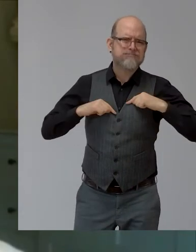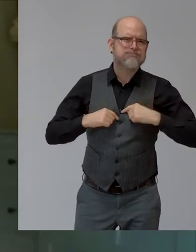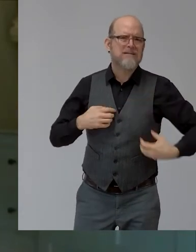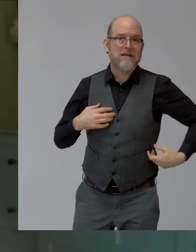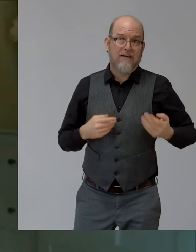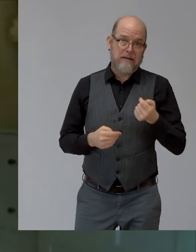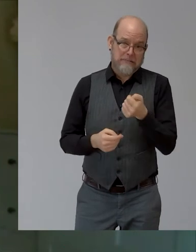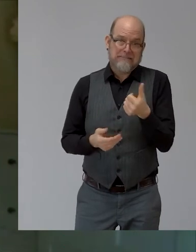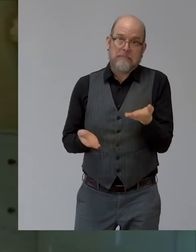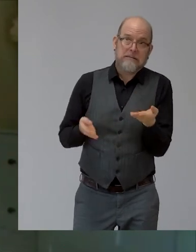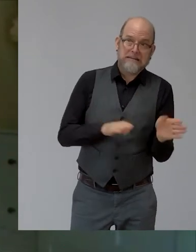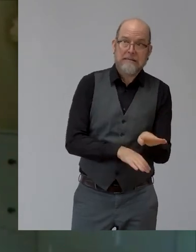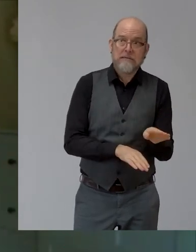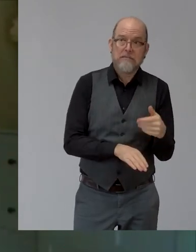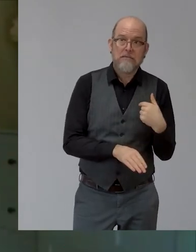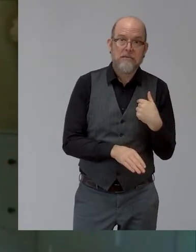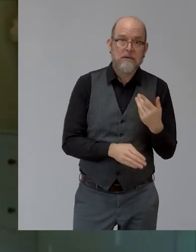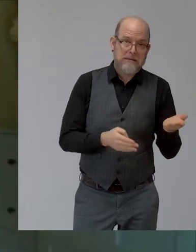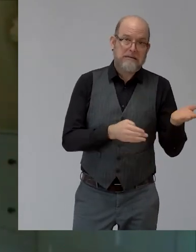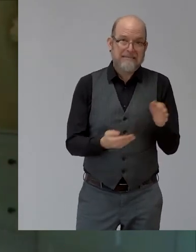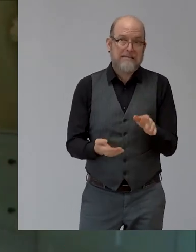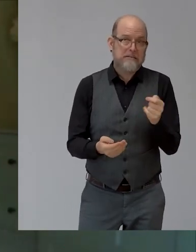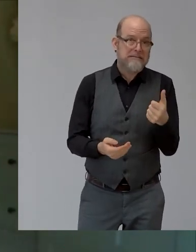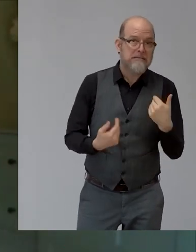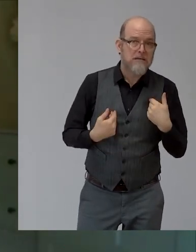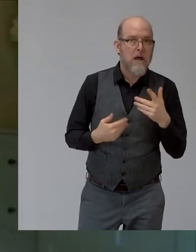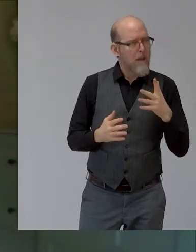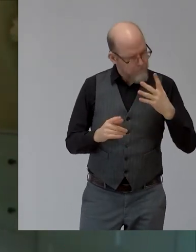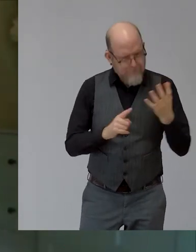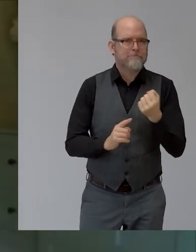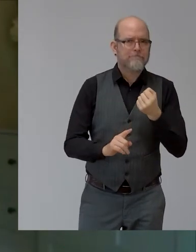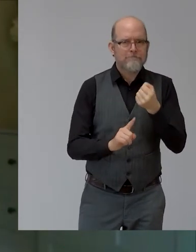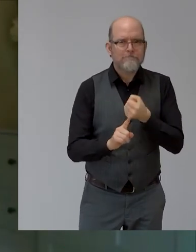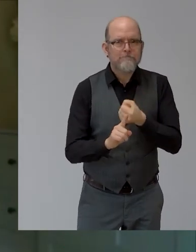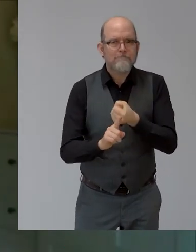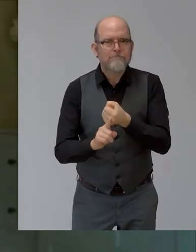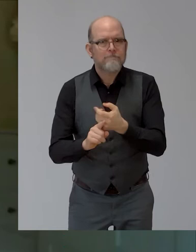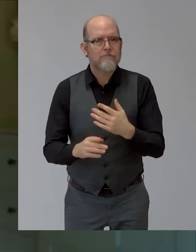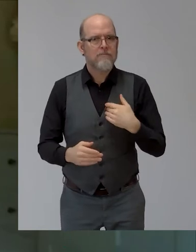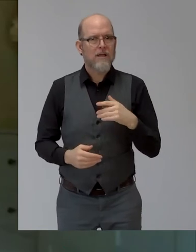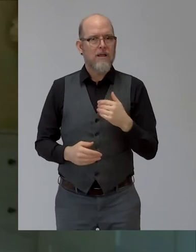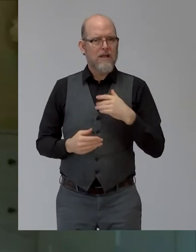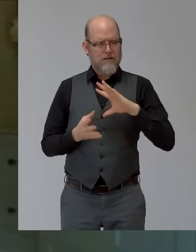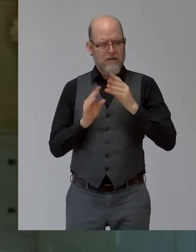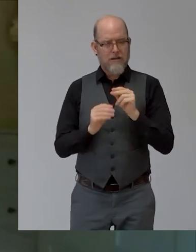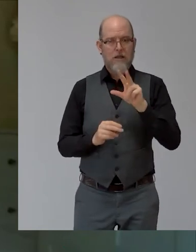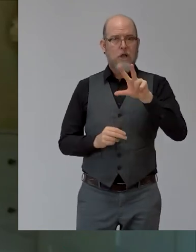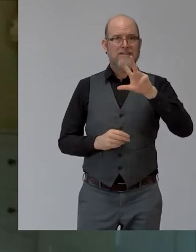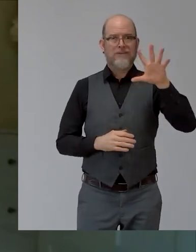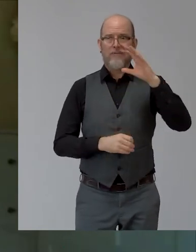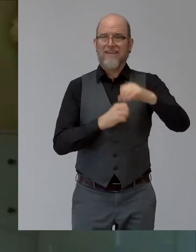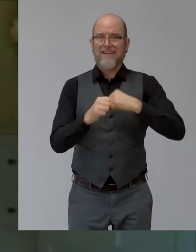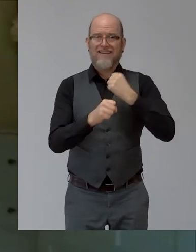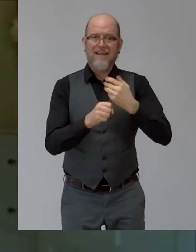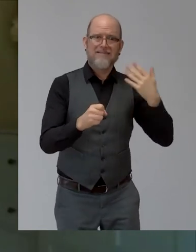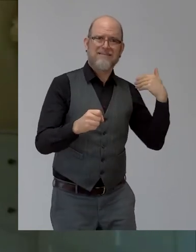I think personally, having interviewed a lot of people over 35 years, people who've been through those sorts of challenges have